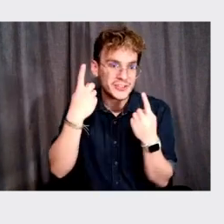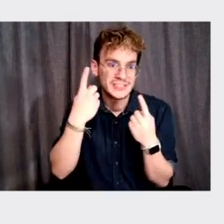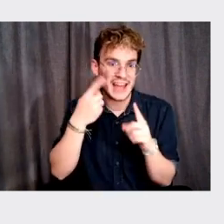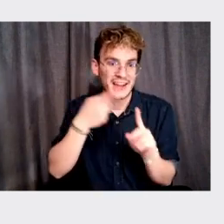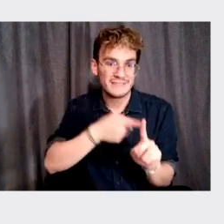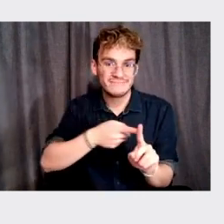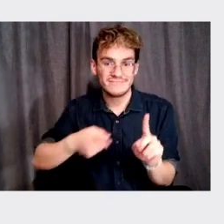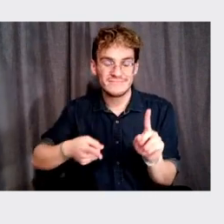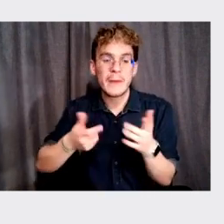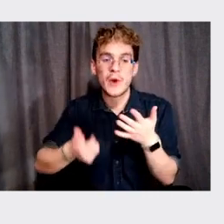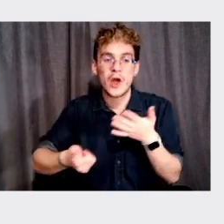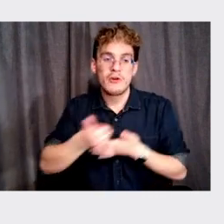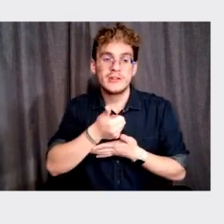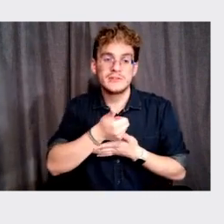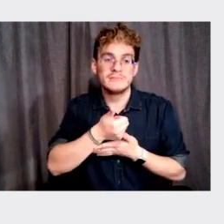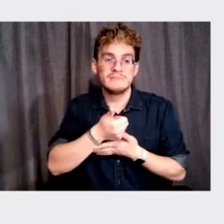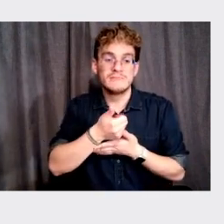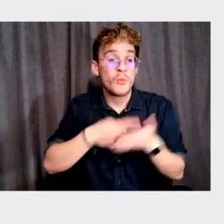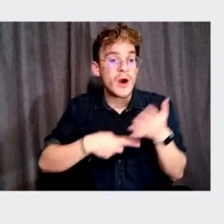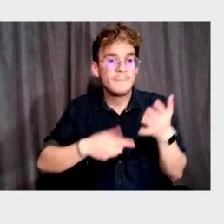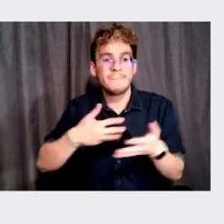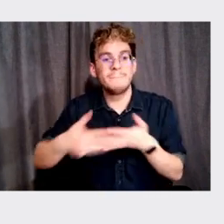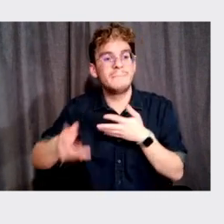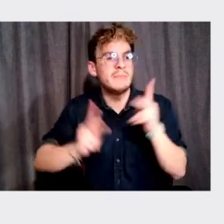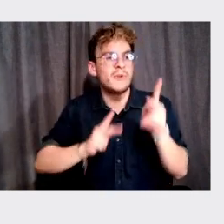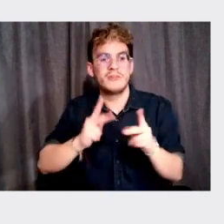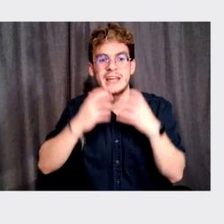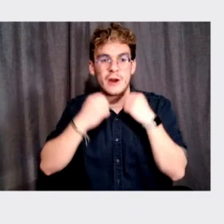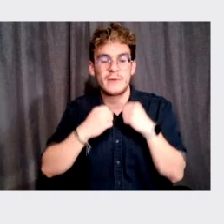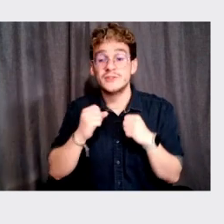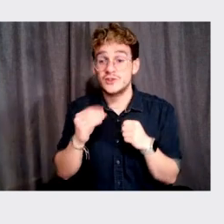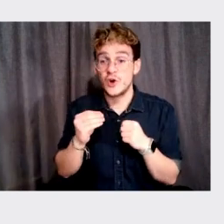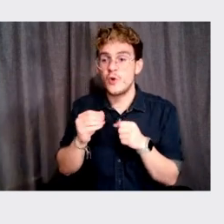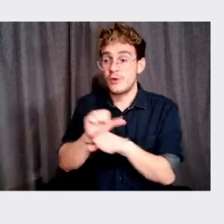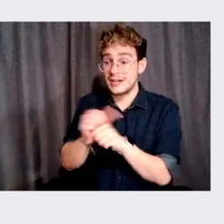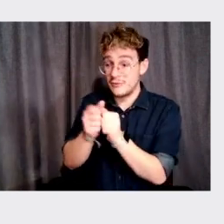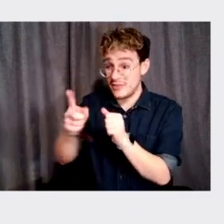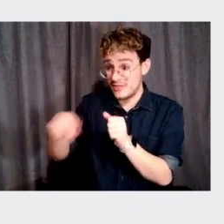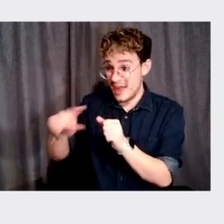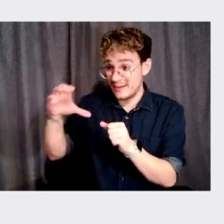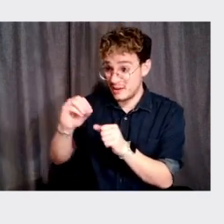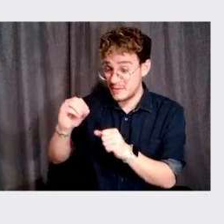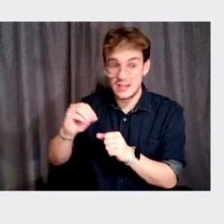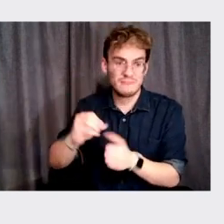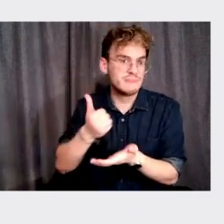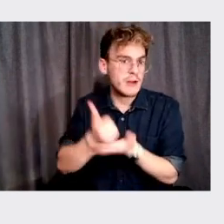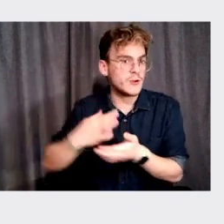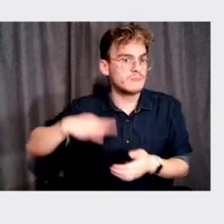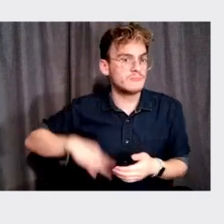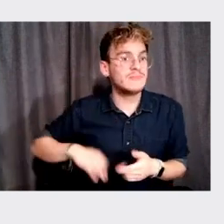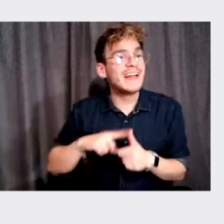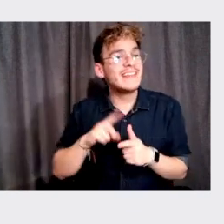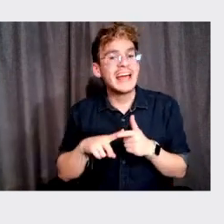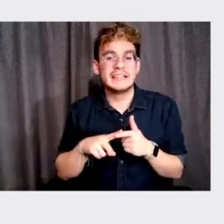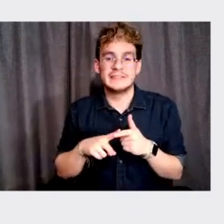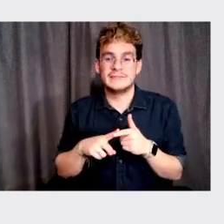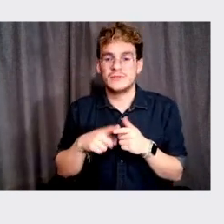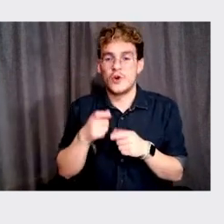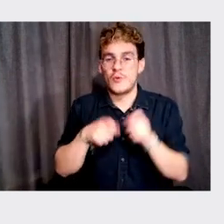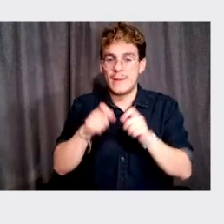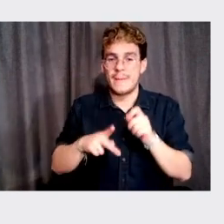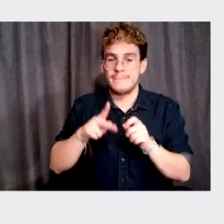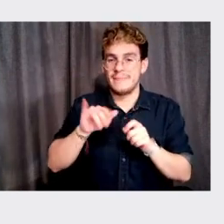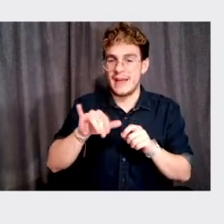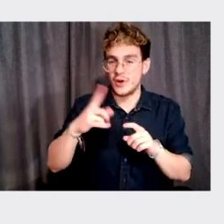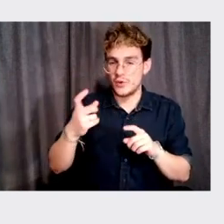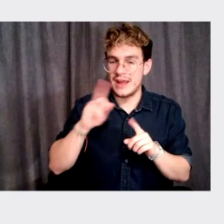of the priorities and what people care about. So I think that tight collaboration with them was really helpful. And then just to finish up that, that question,